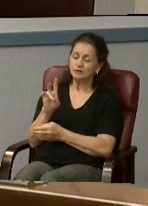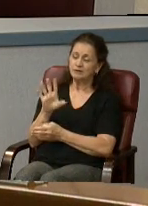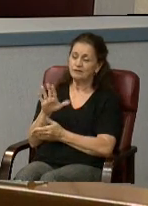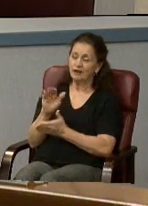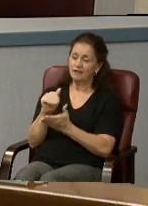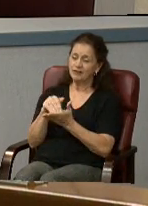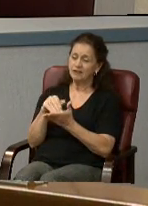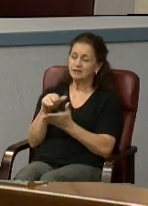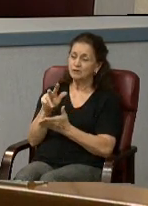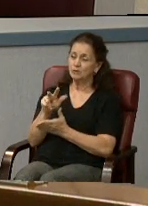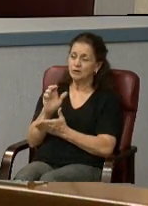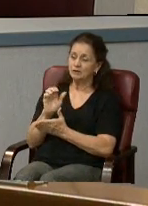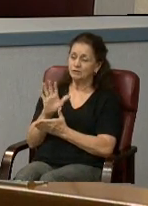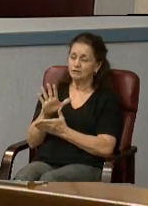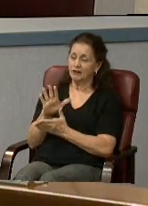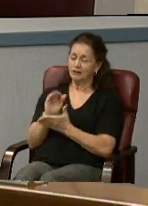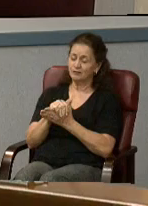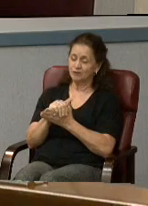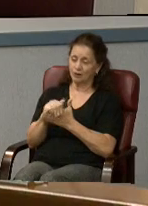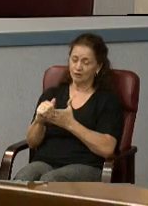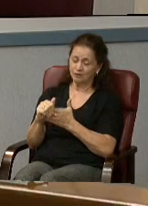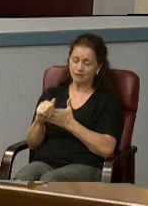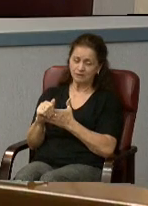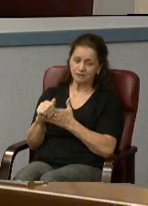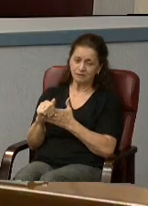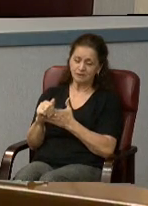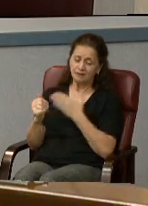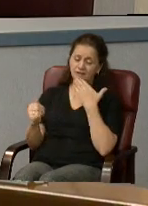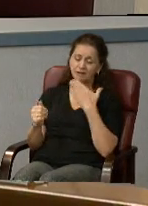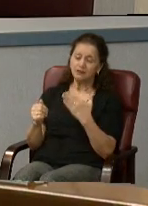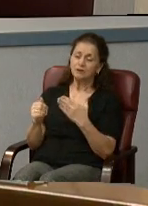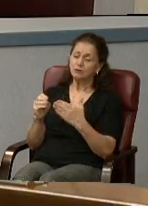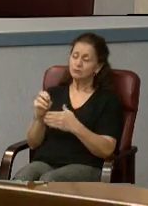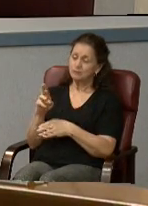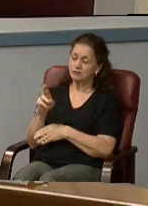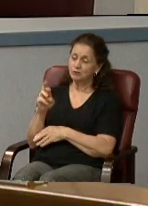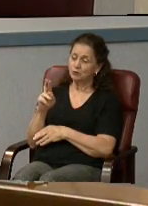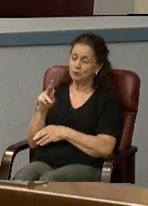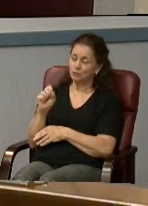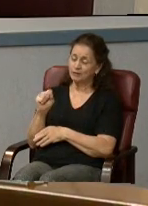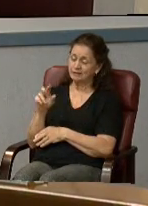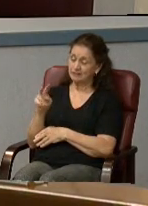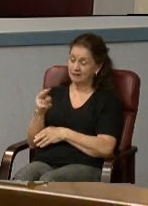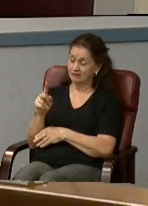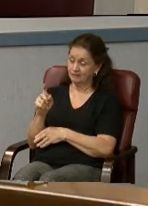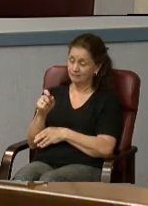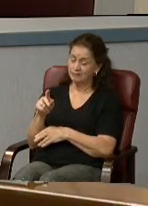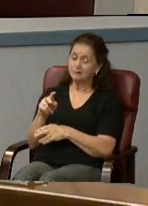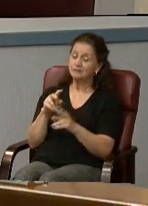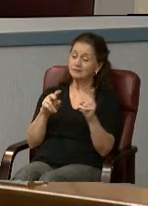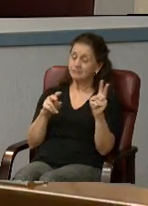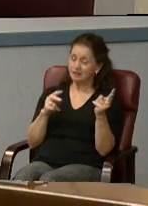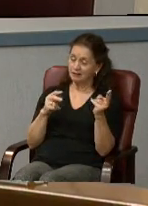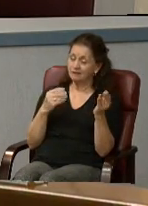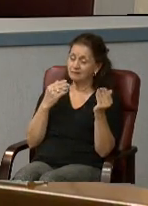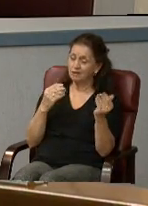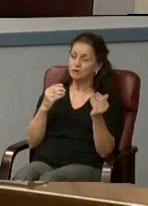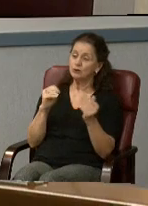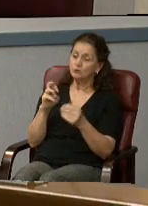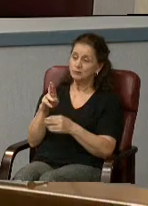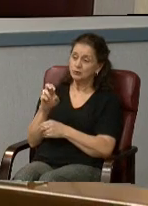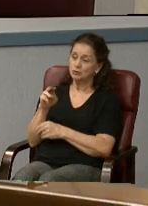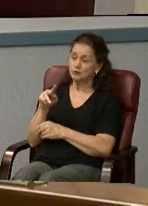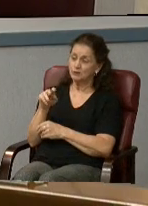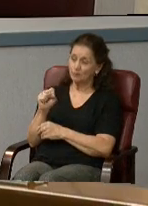,305. Thank you, Mr. Ricks. Do I have a second? Second. Thank you, Mr. Smalls.